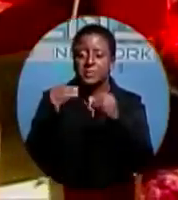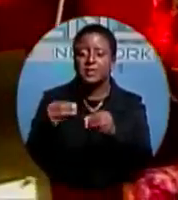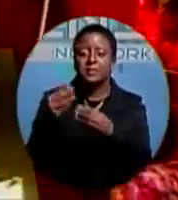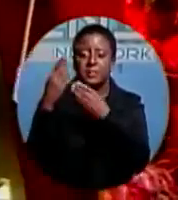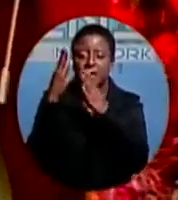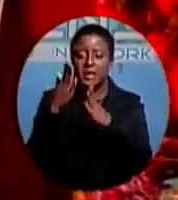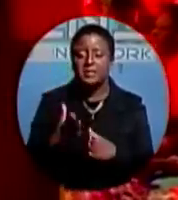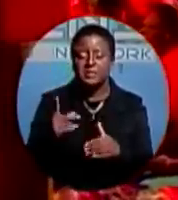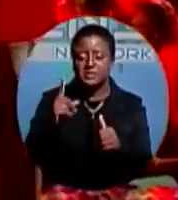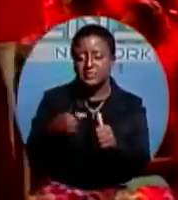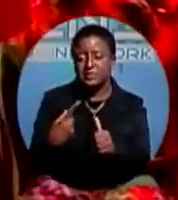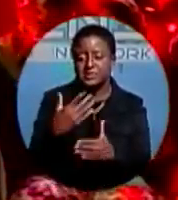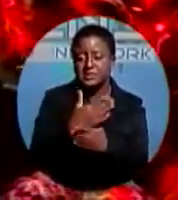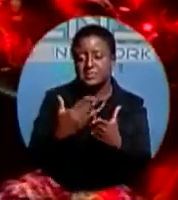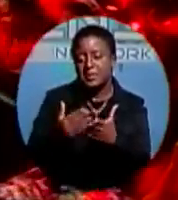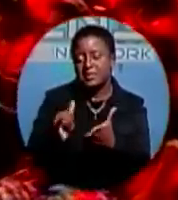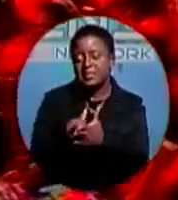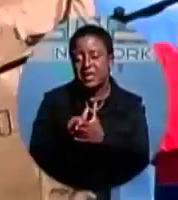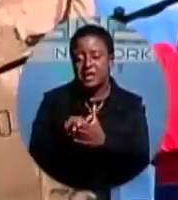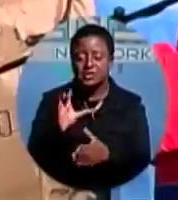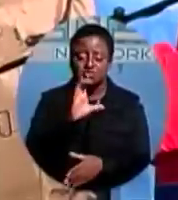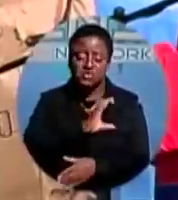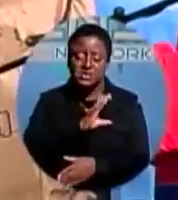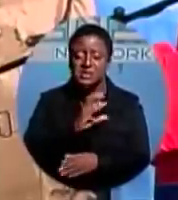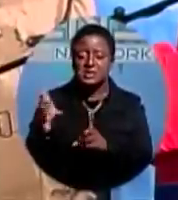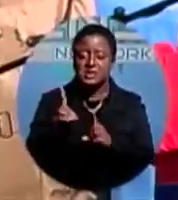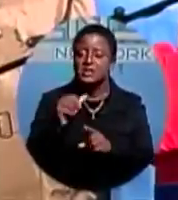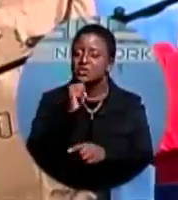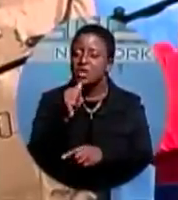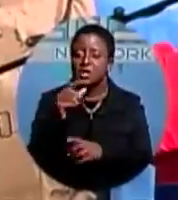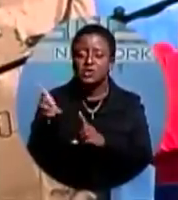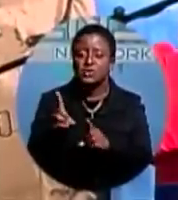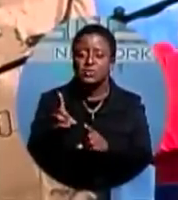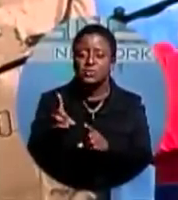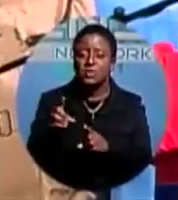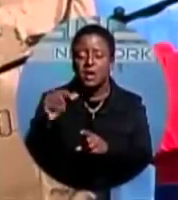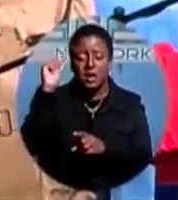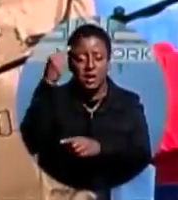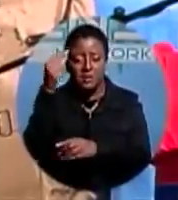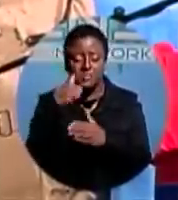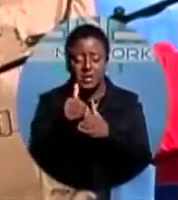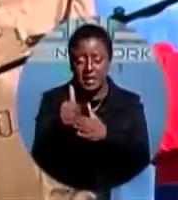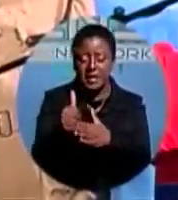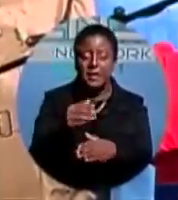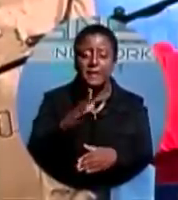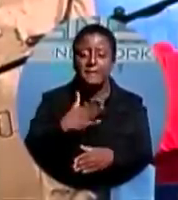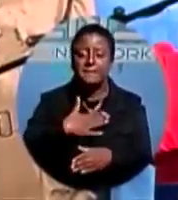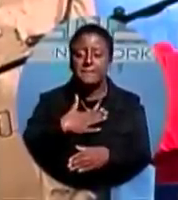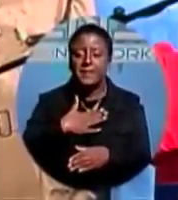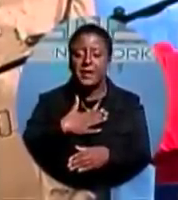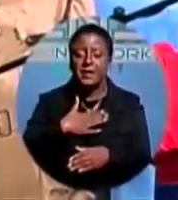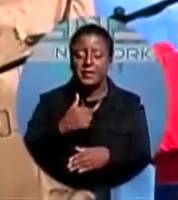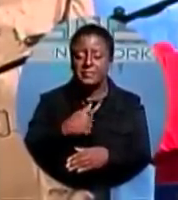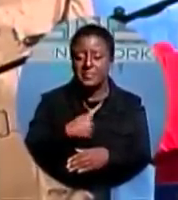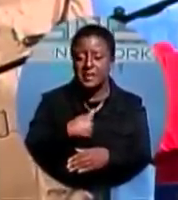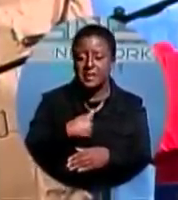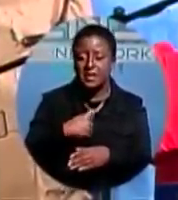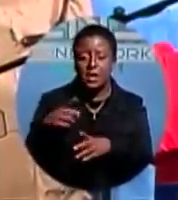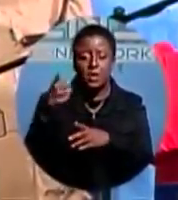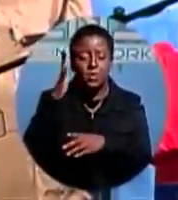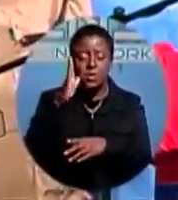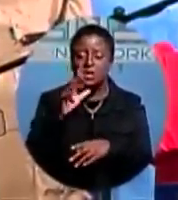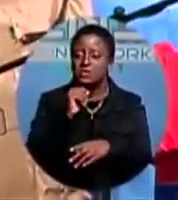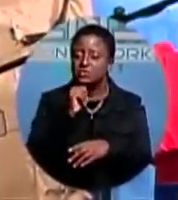do. A government led by me will not agree to any drill for oil in the Bahamas until all necessary